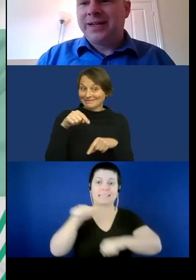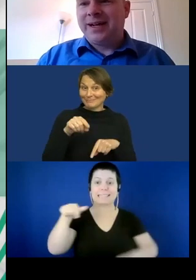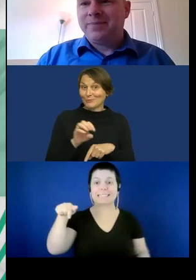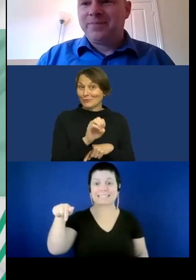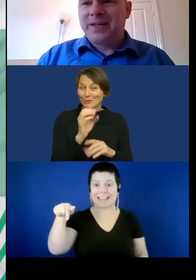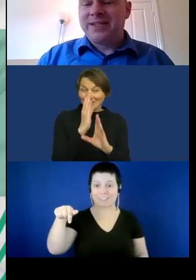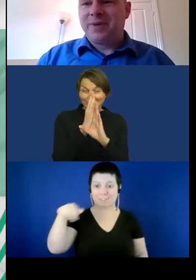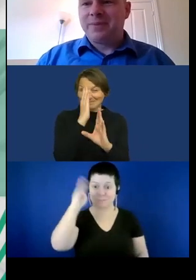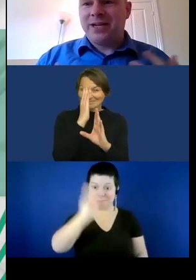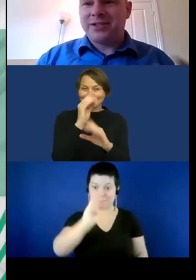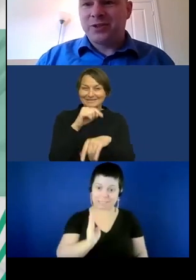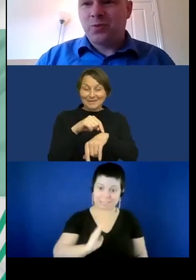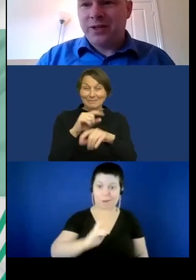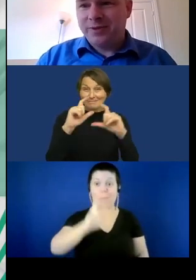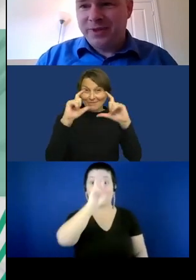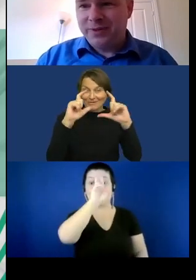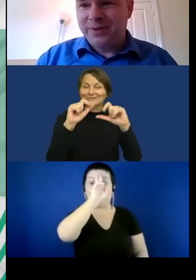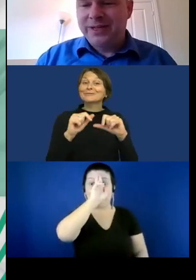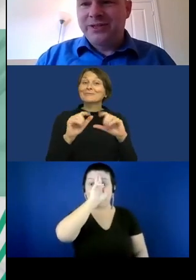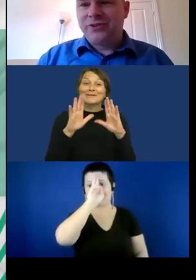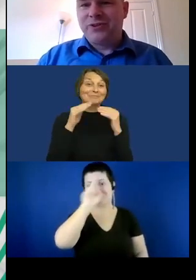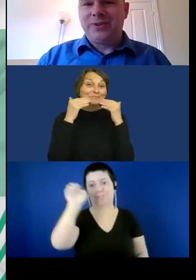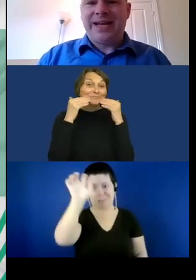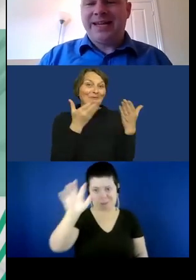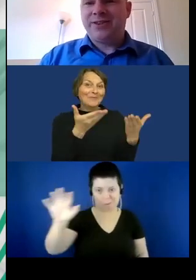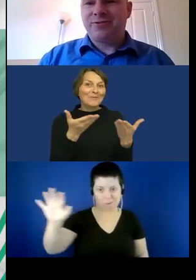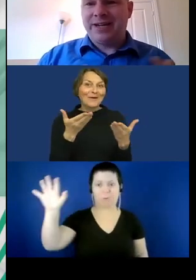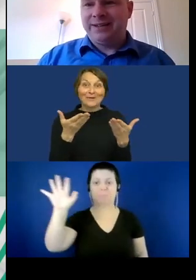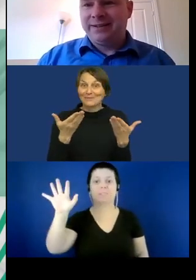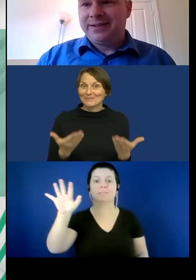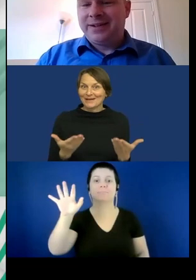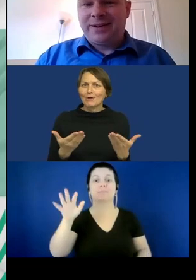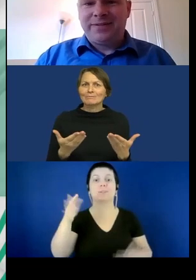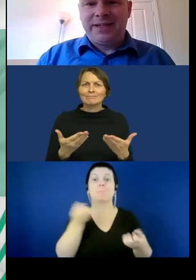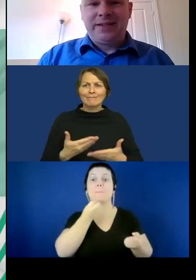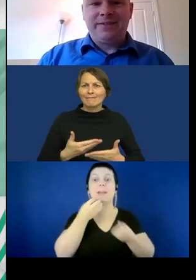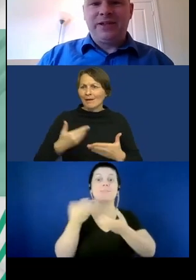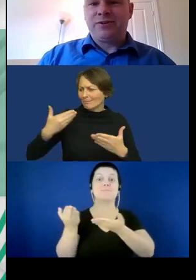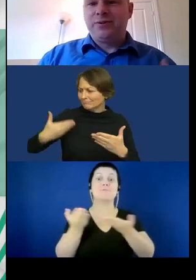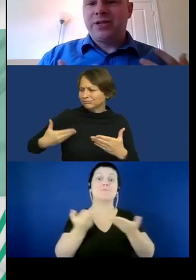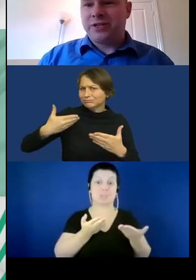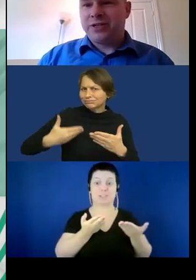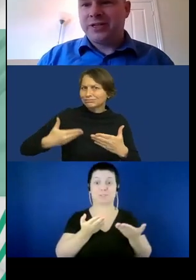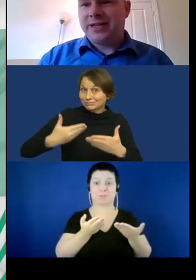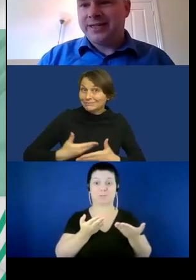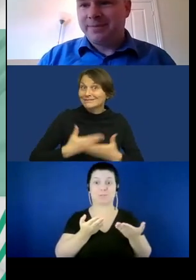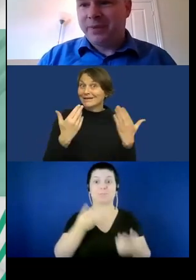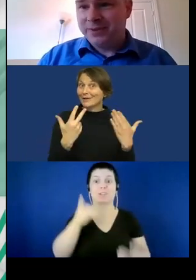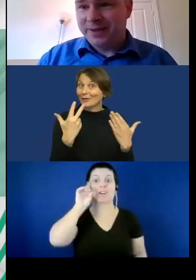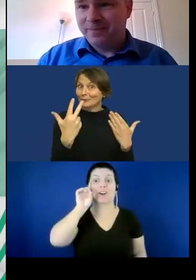it is my pleasure to welcome you to day three of the Living Through Touch